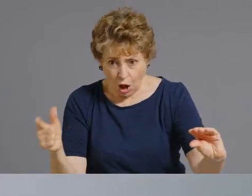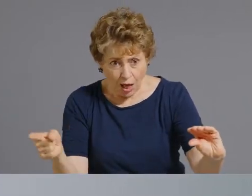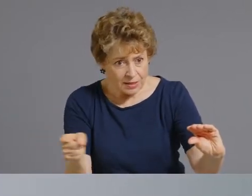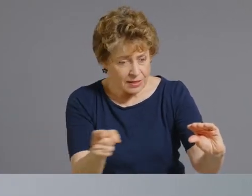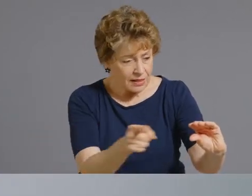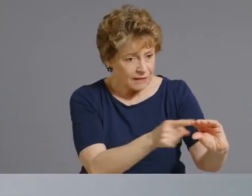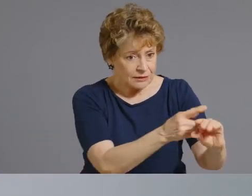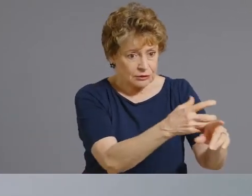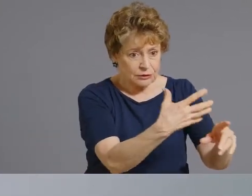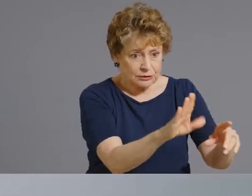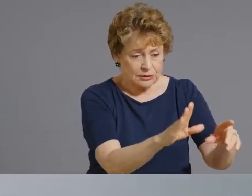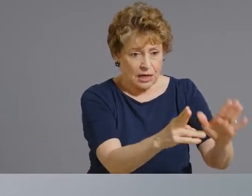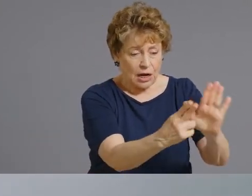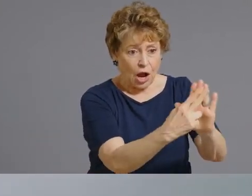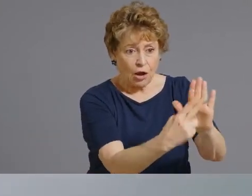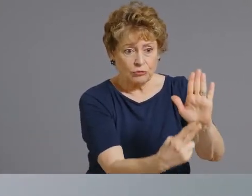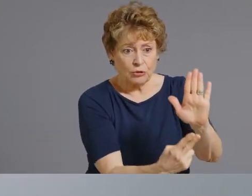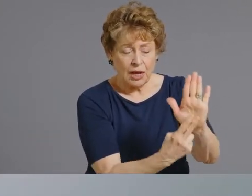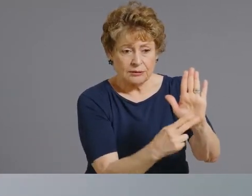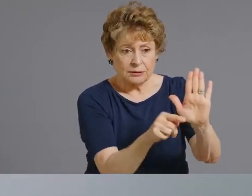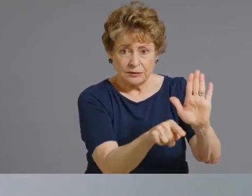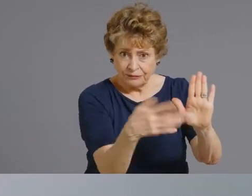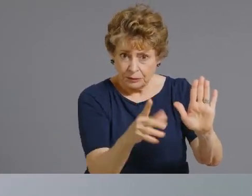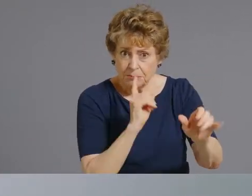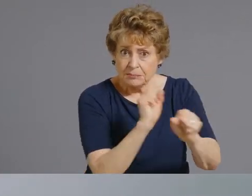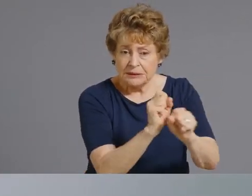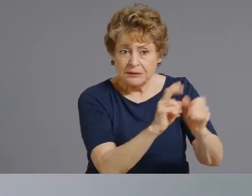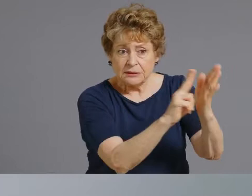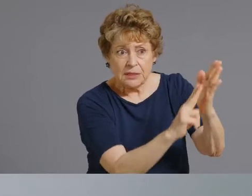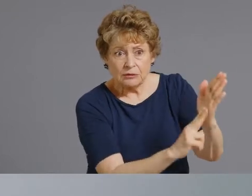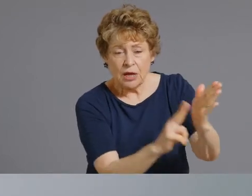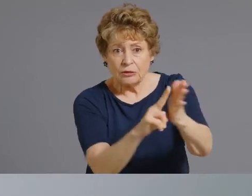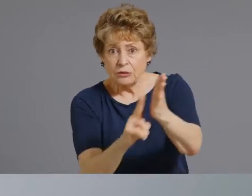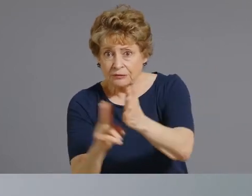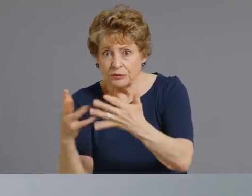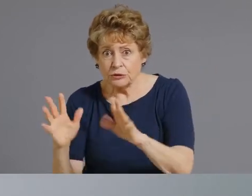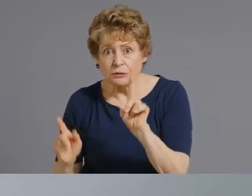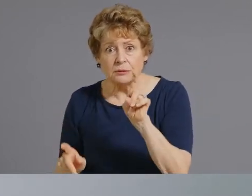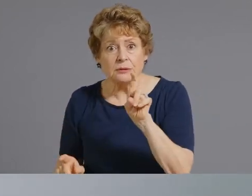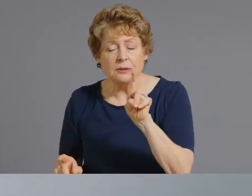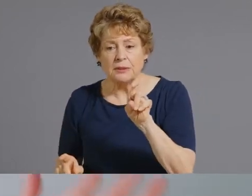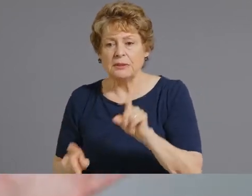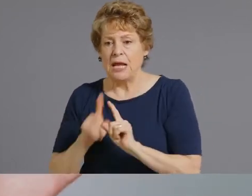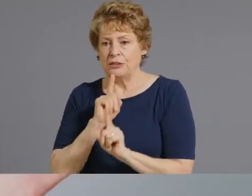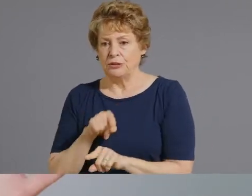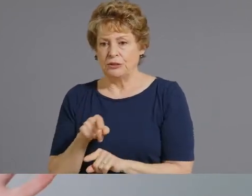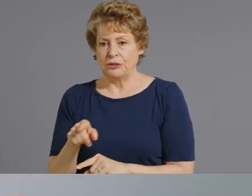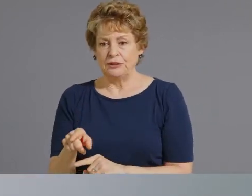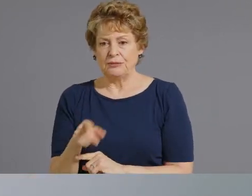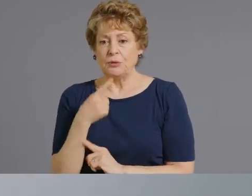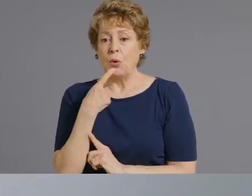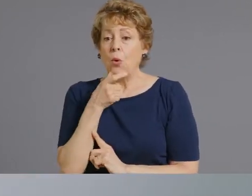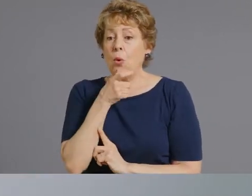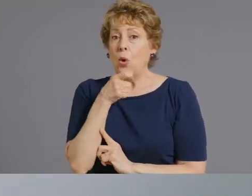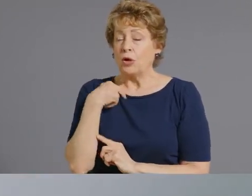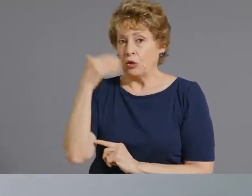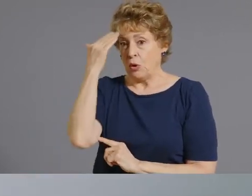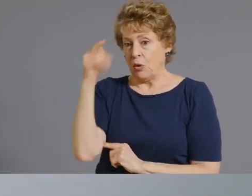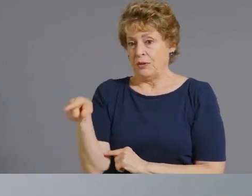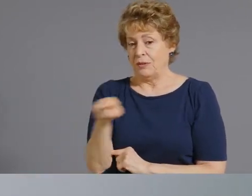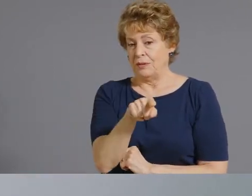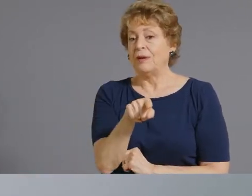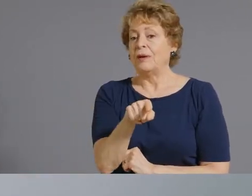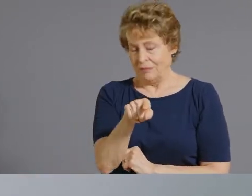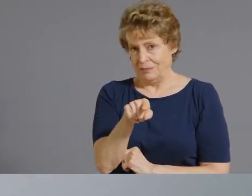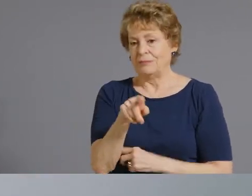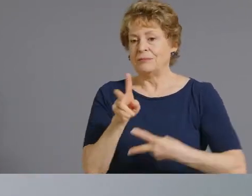yes so those are the providers that we're aware of they've either been onboarded through our system